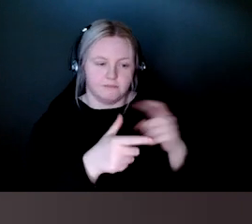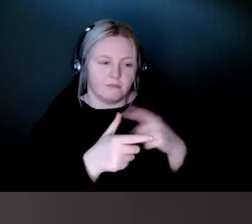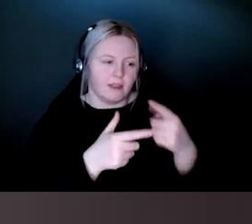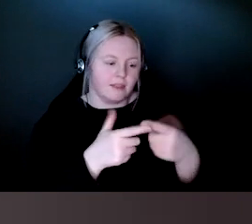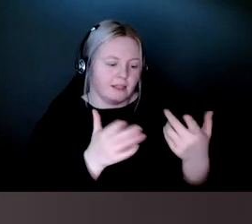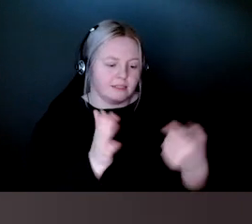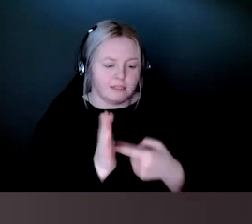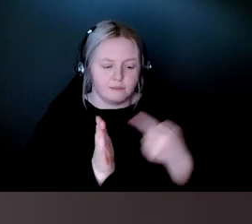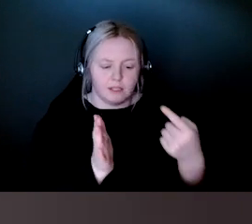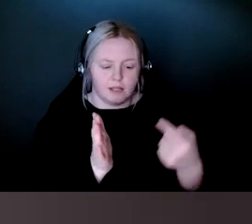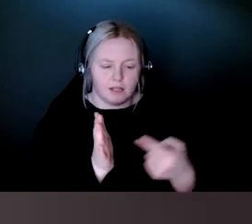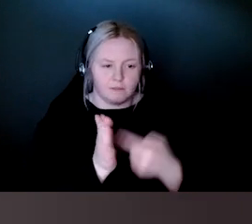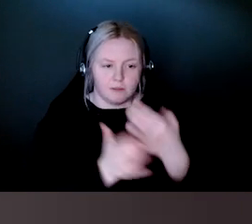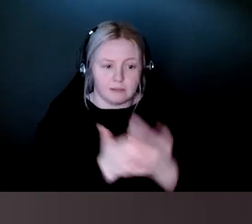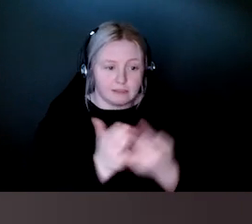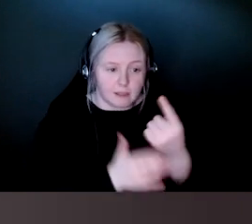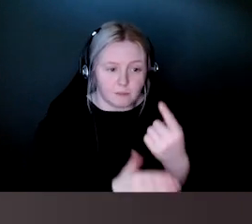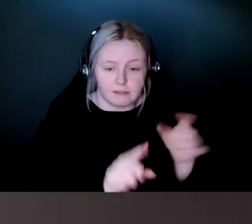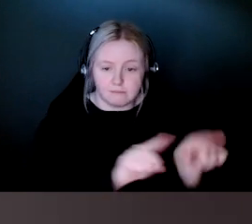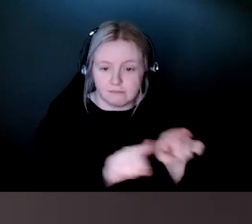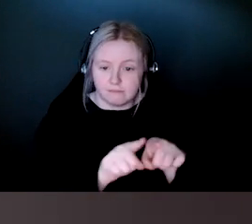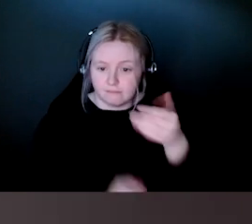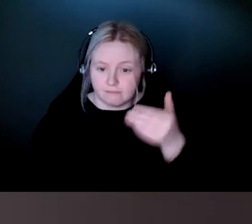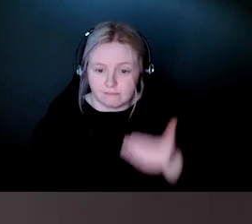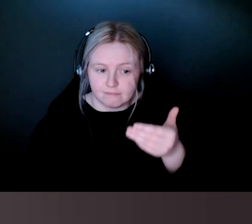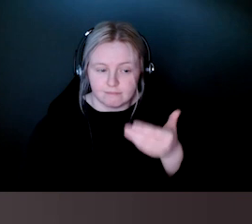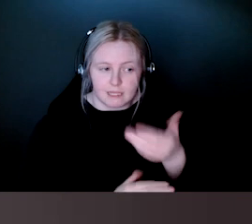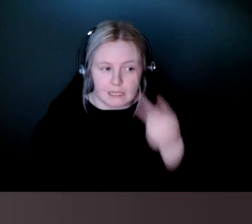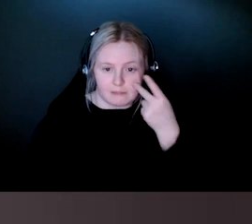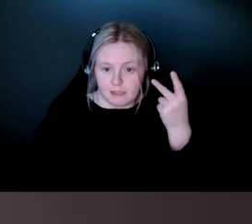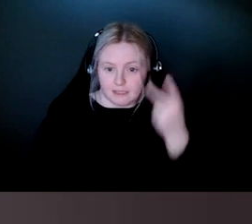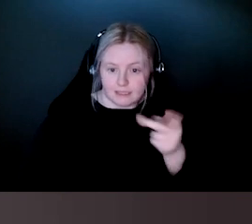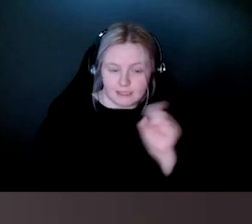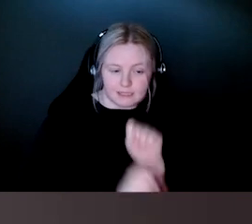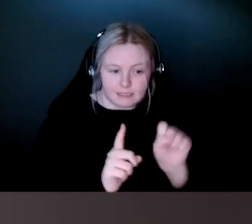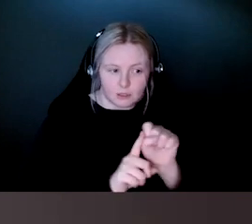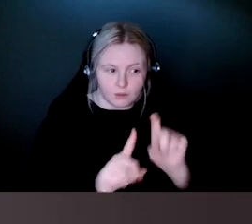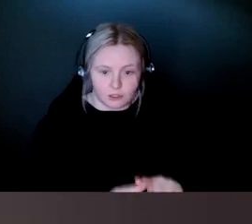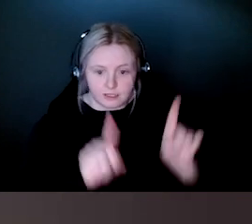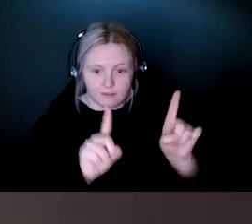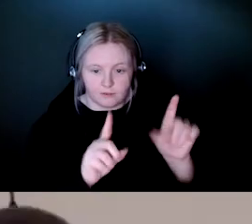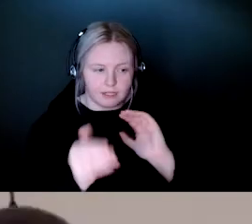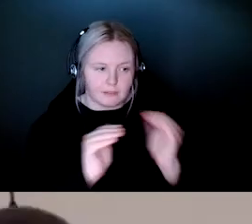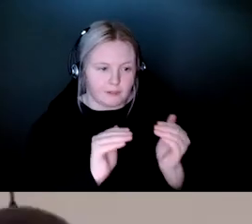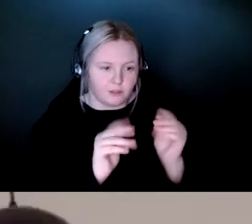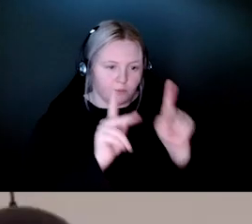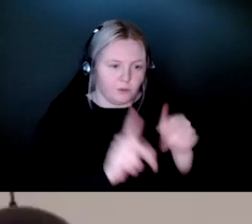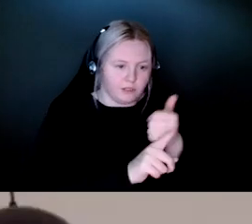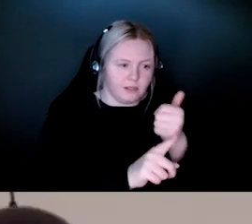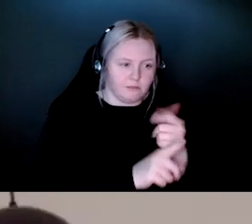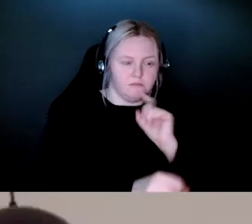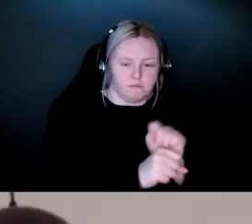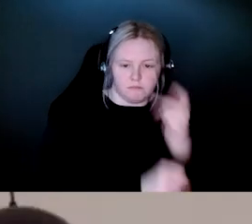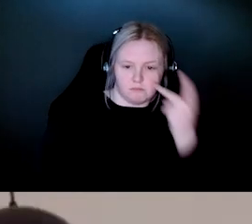somebody like myself might see a certain situation differently than someone with vision would. I think